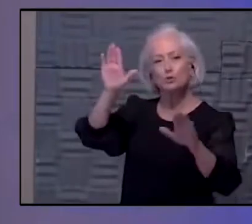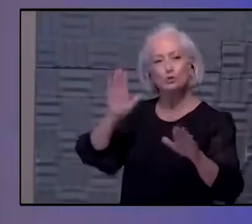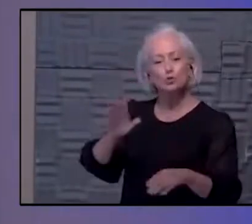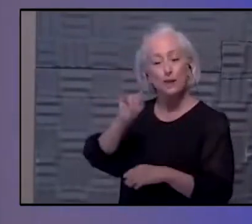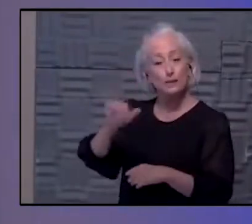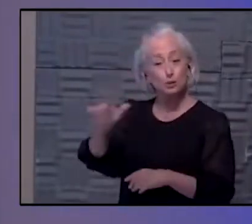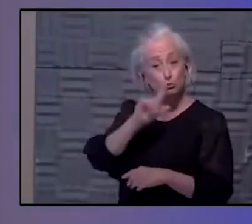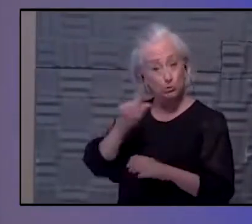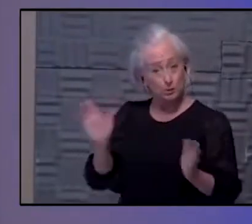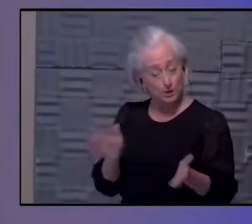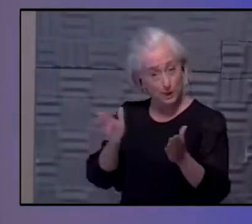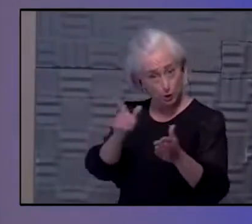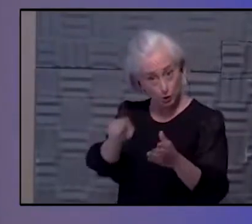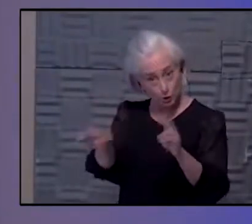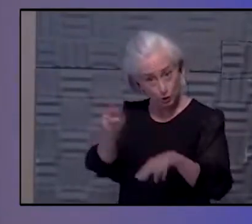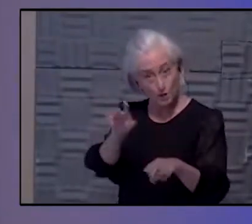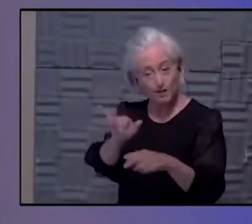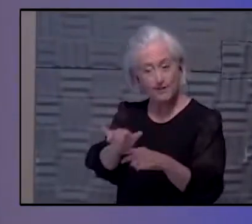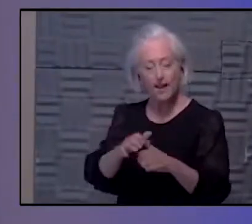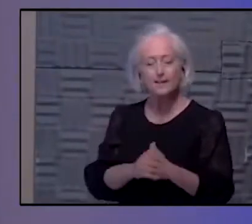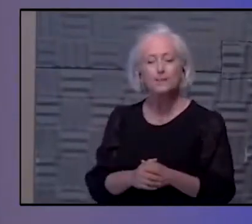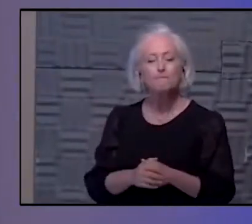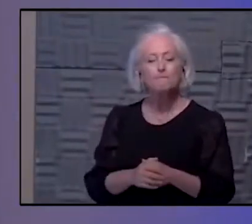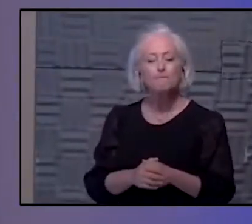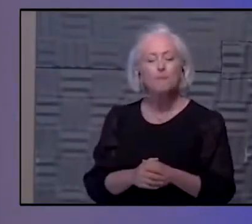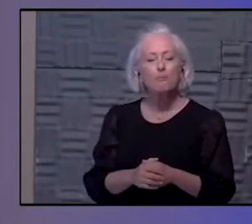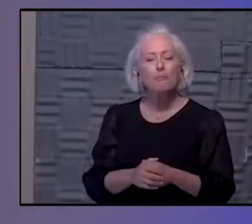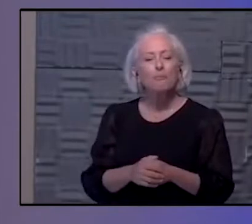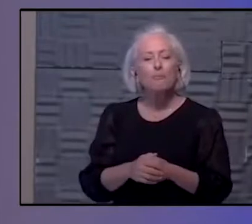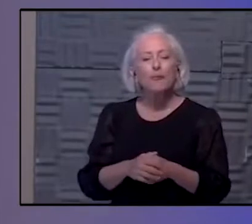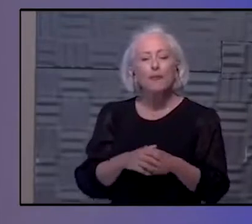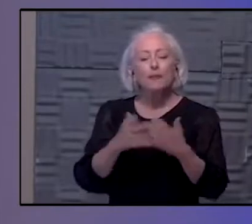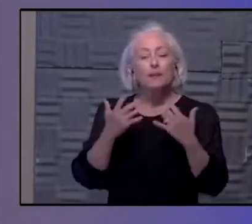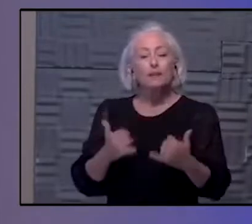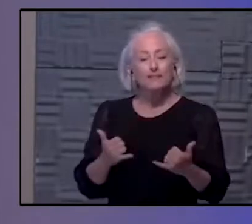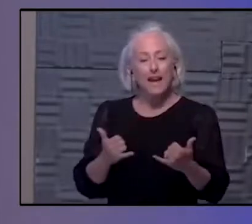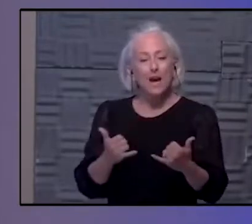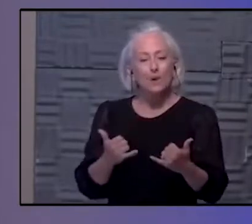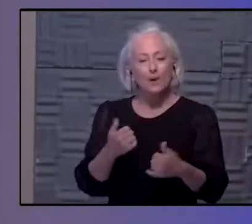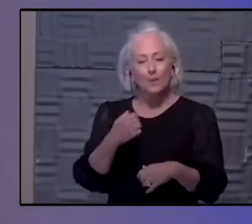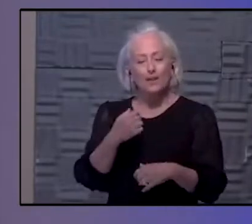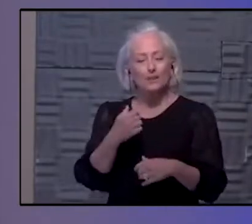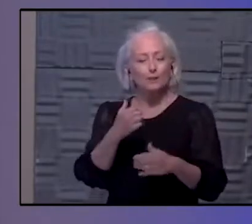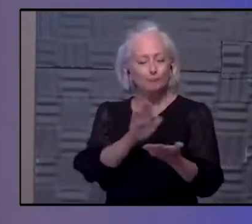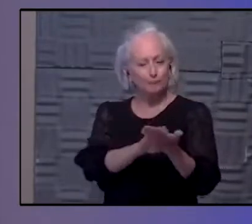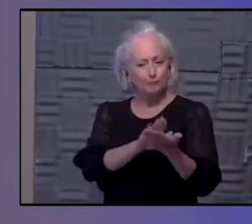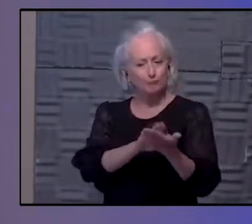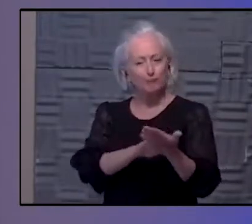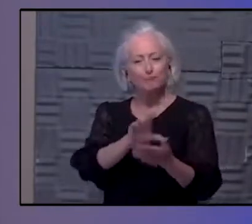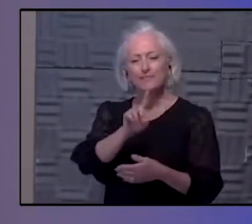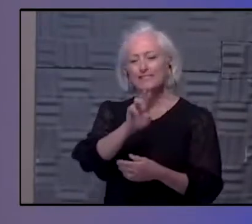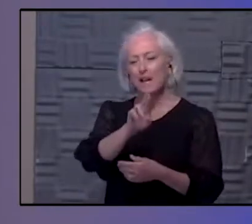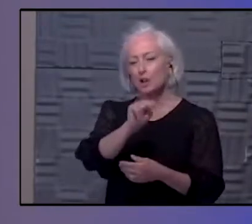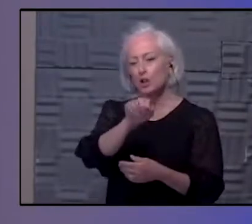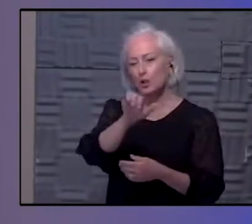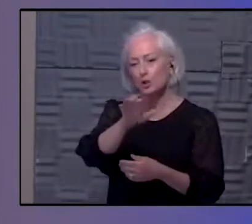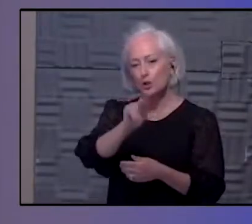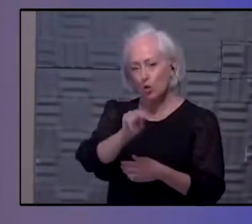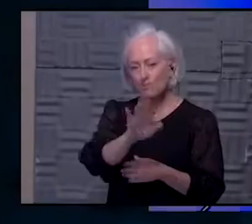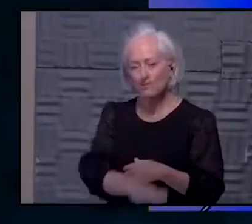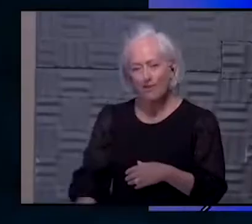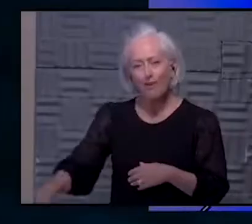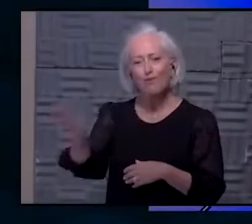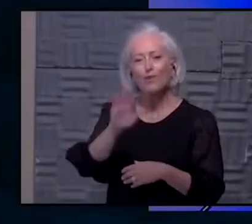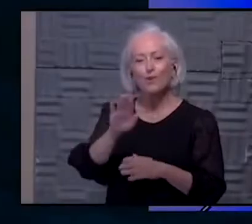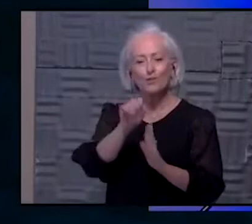encourage everyone to go look at it. But I'd also just like to take a moment to give a shout-out to Dr. Norman and the public health team across the state of